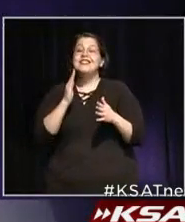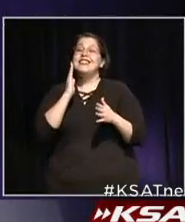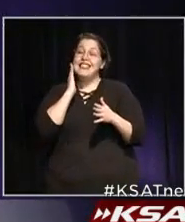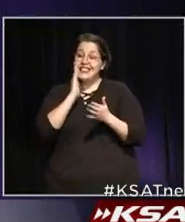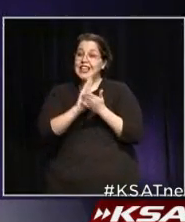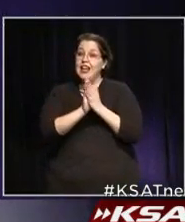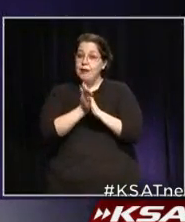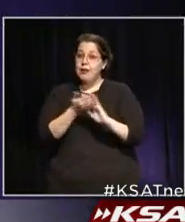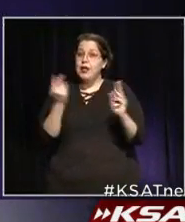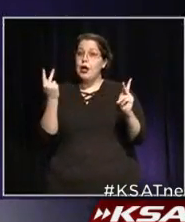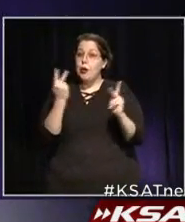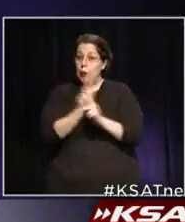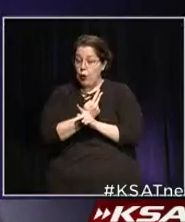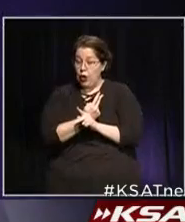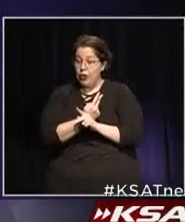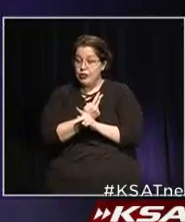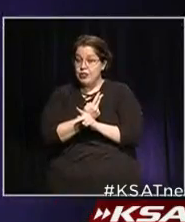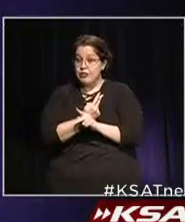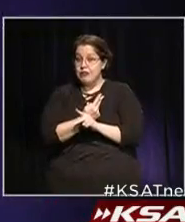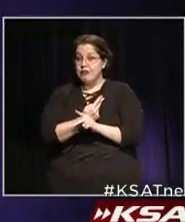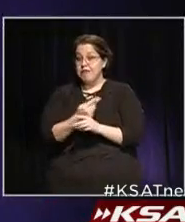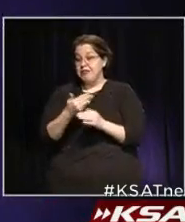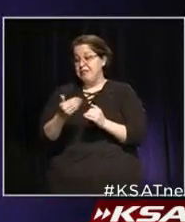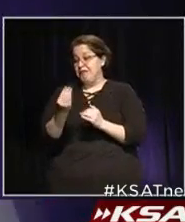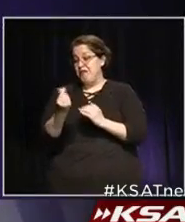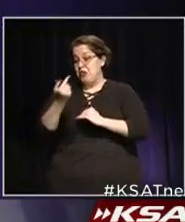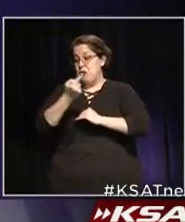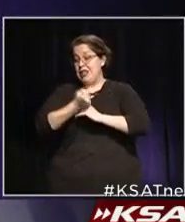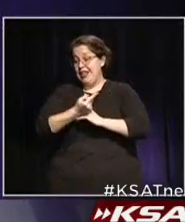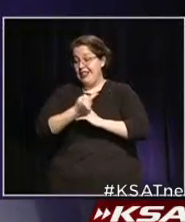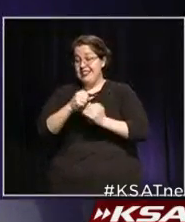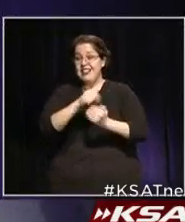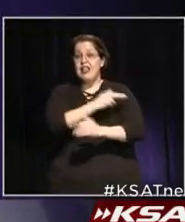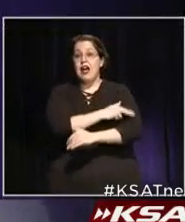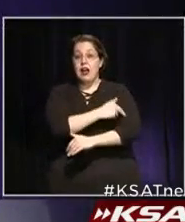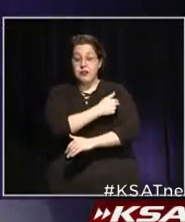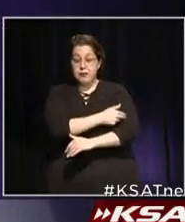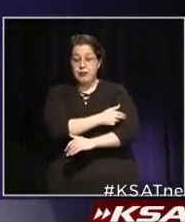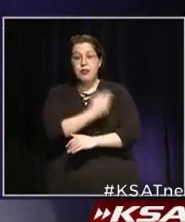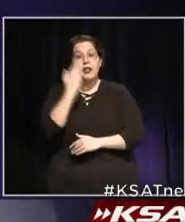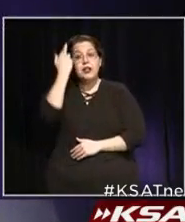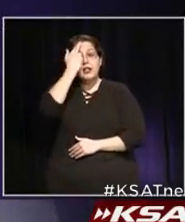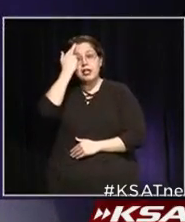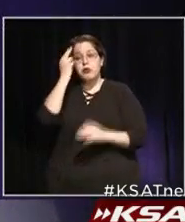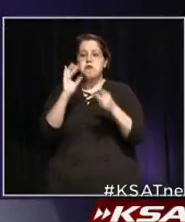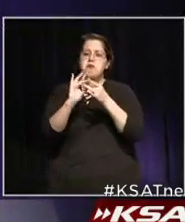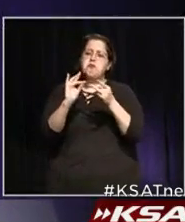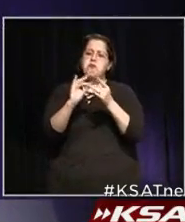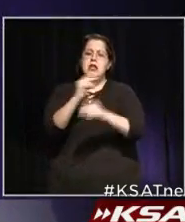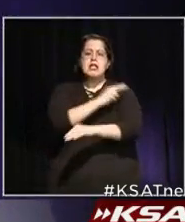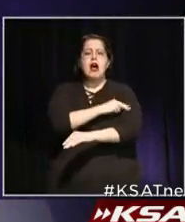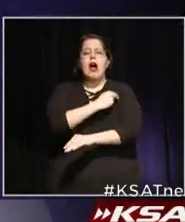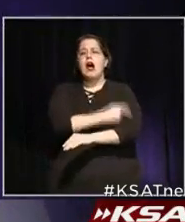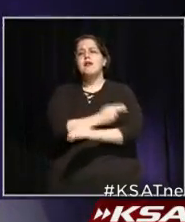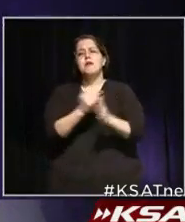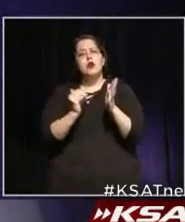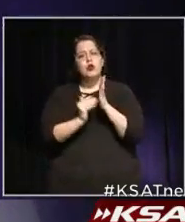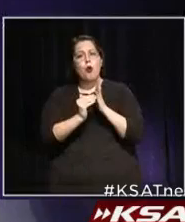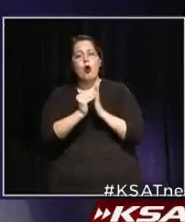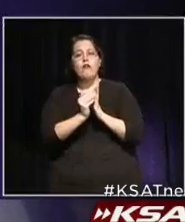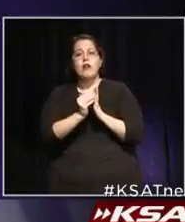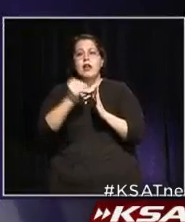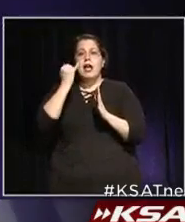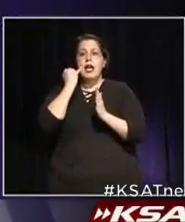over the next few days in the hospital. And that's why we talk about the hospital so much, because if you get